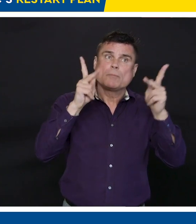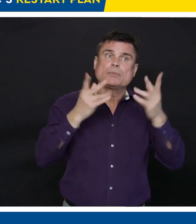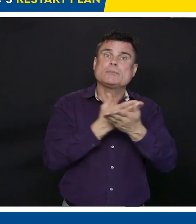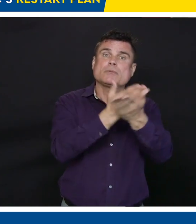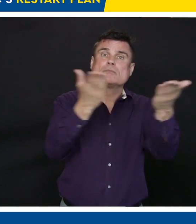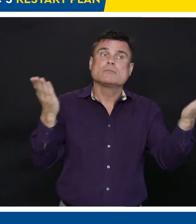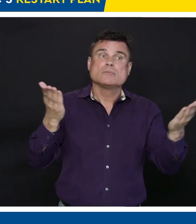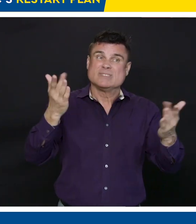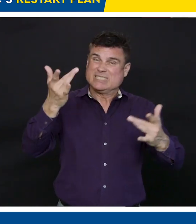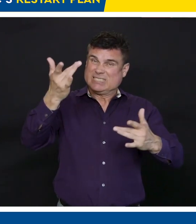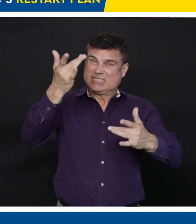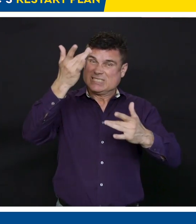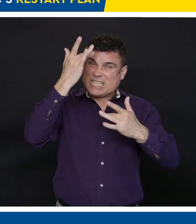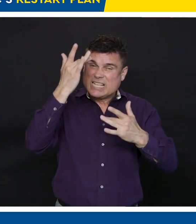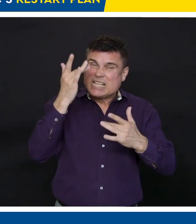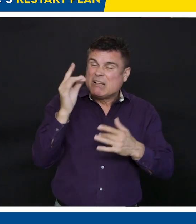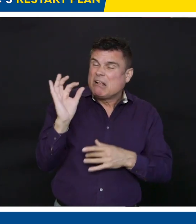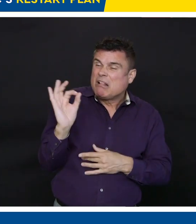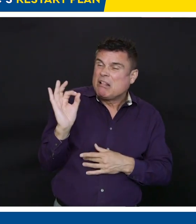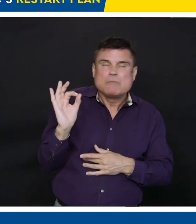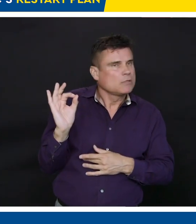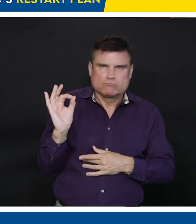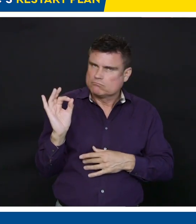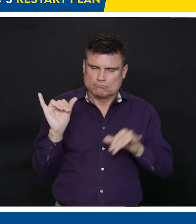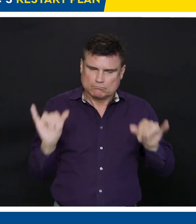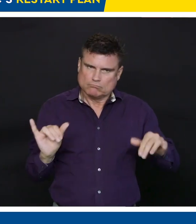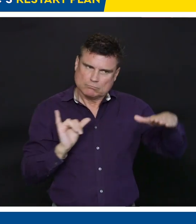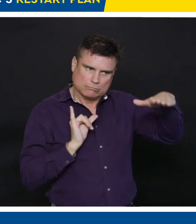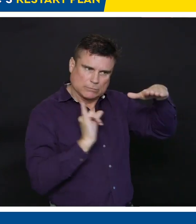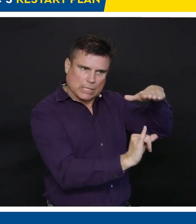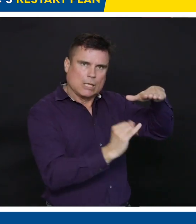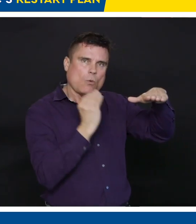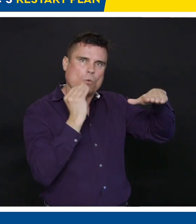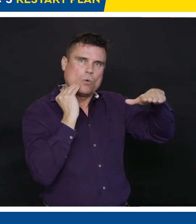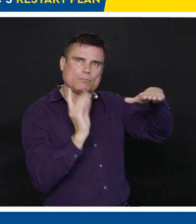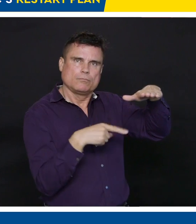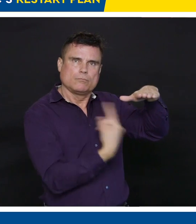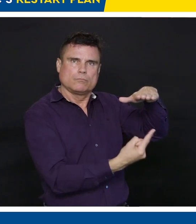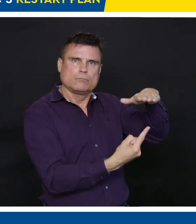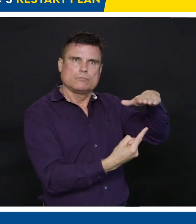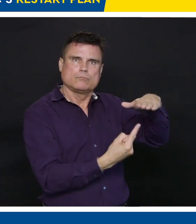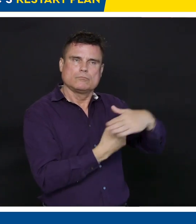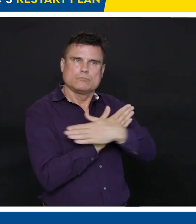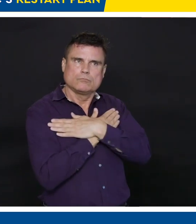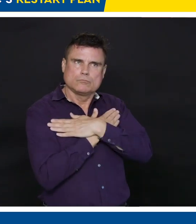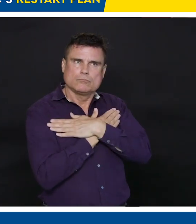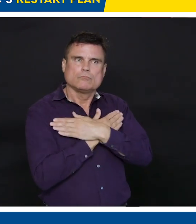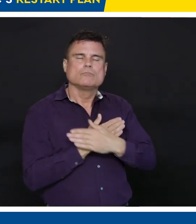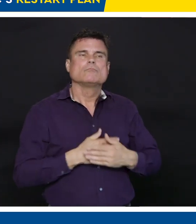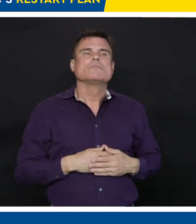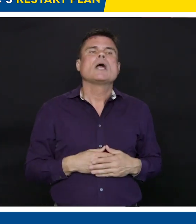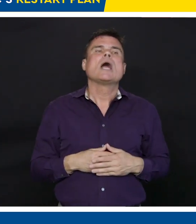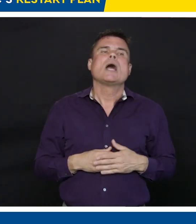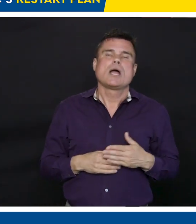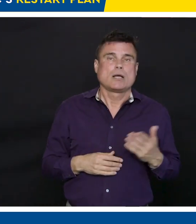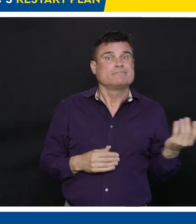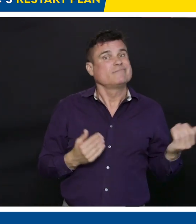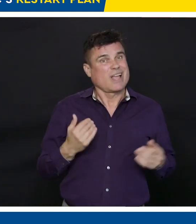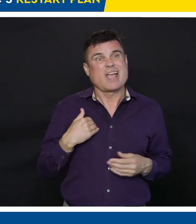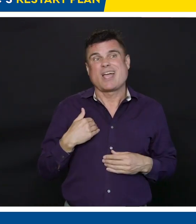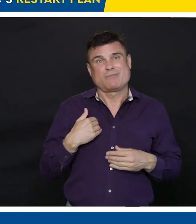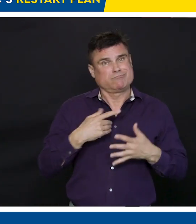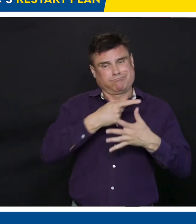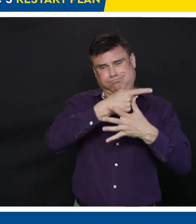check to check? Well, I have a thousand concerns. I don't put them in a